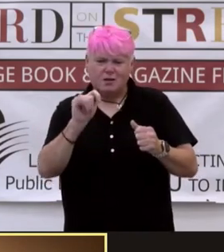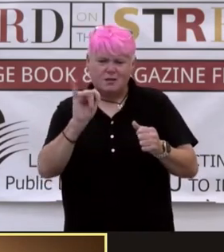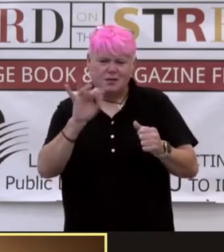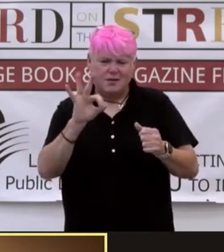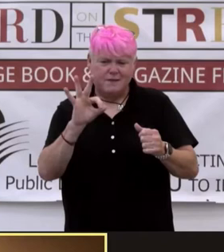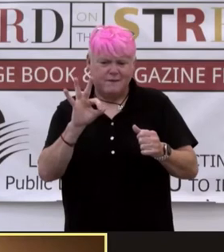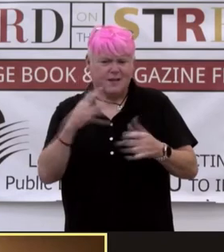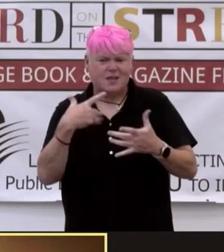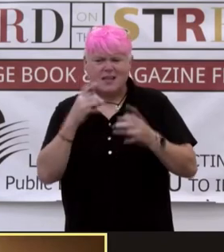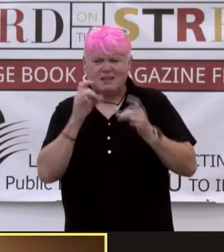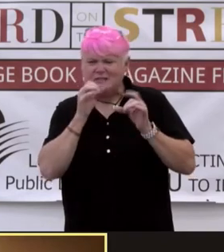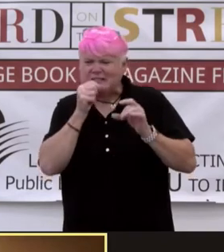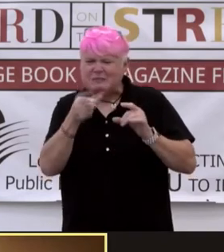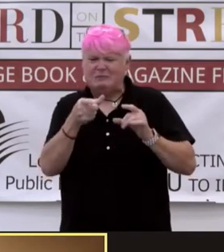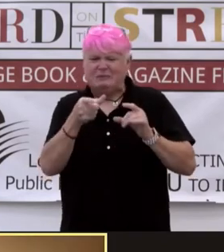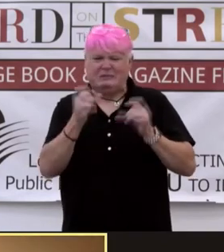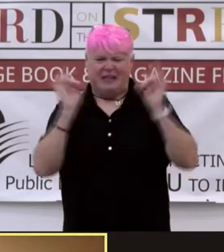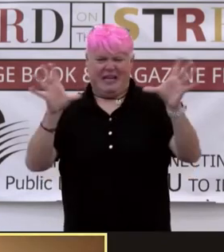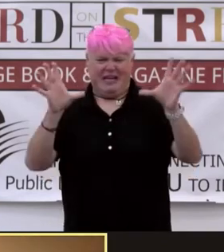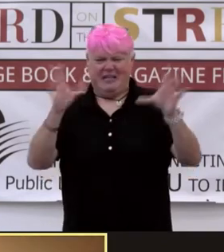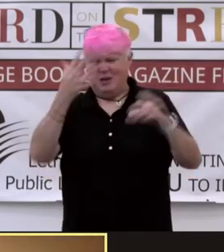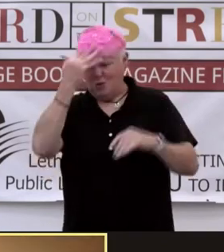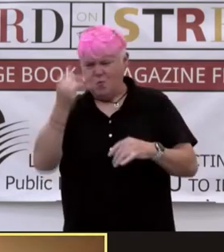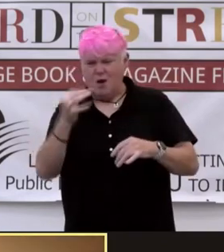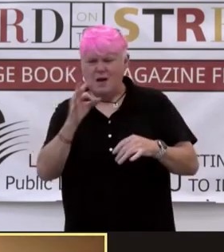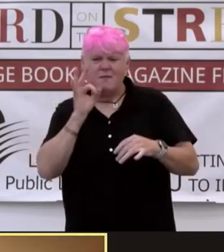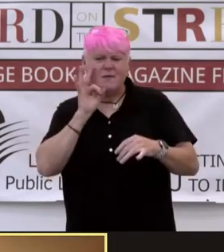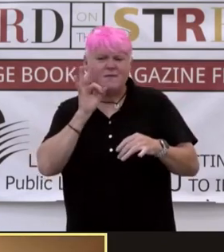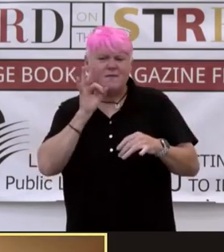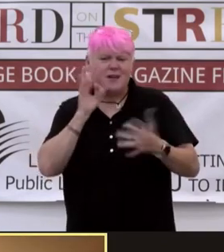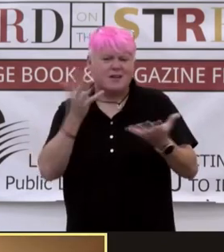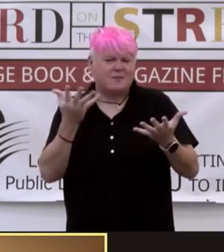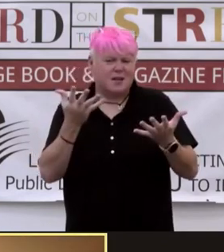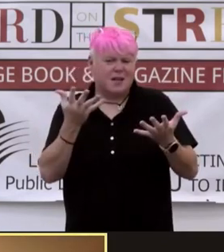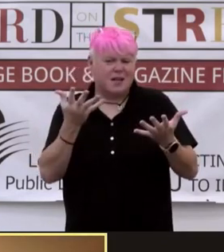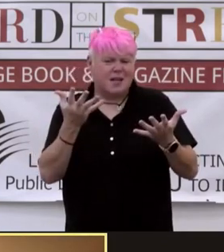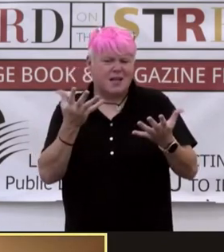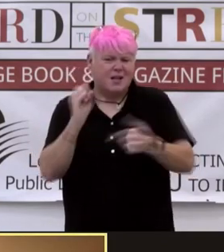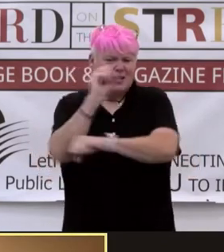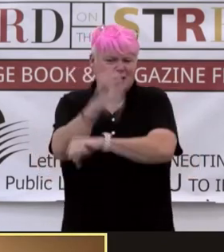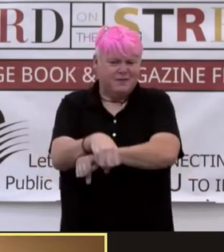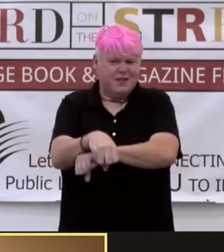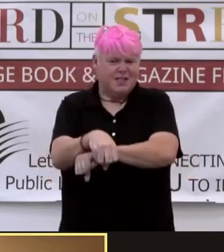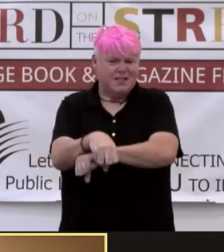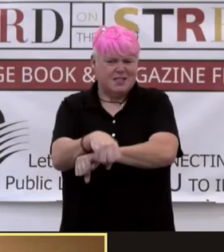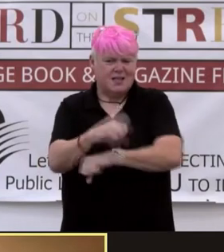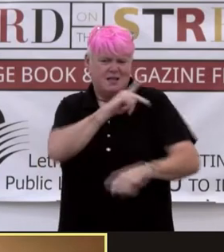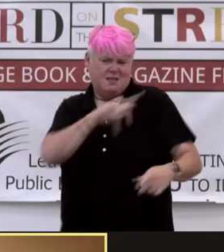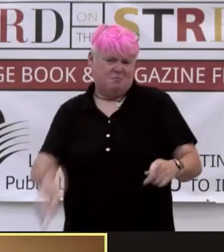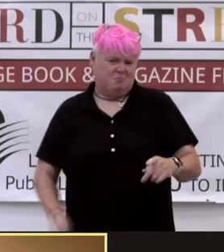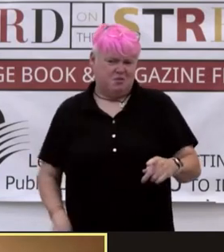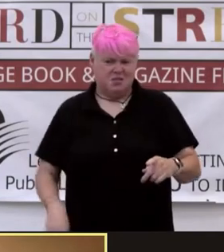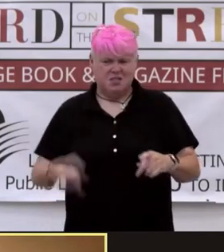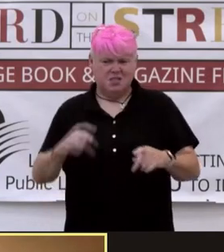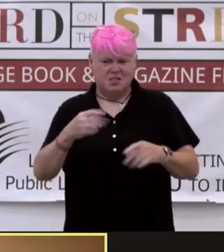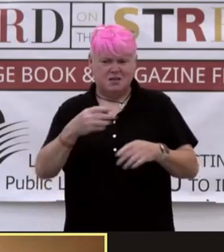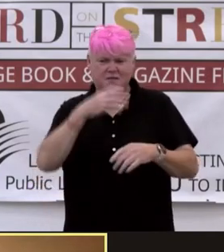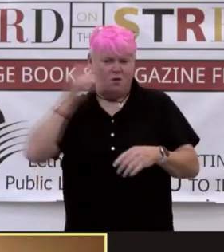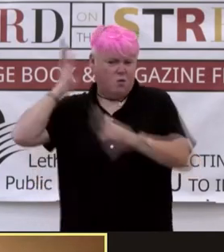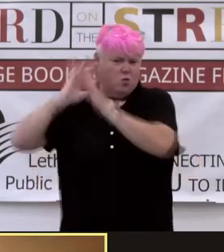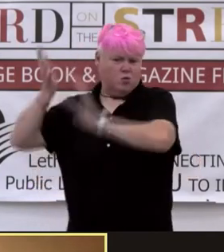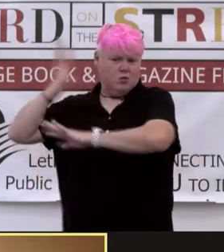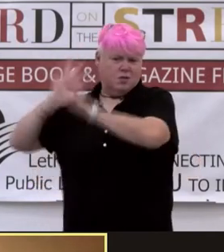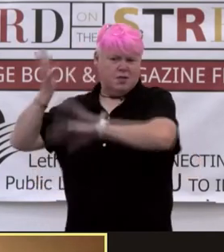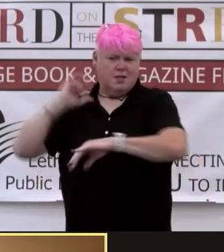every chance you get? What? Why would Fatima Ghazala hate the ifrit? Bhavia, she's the princess, rages. Your logic is skewed. The